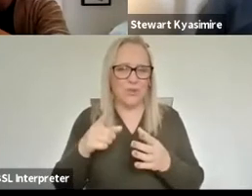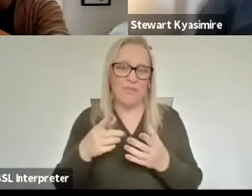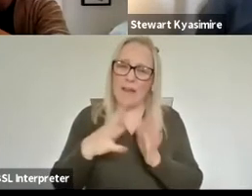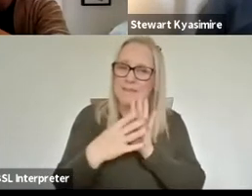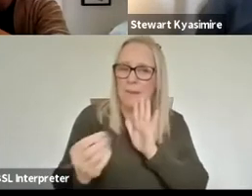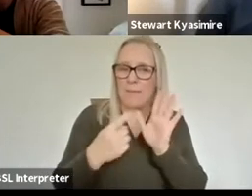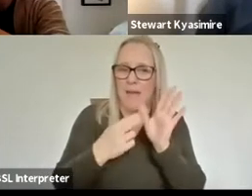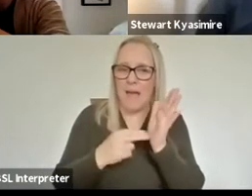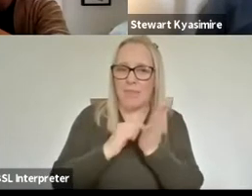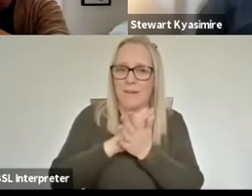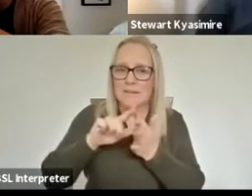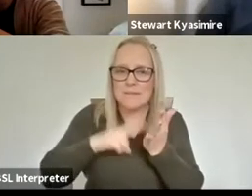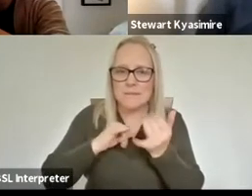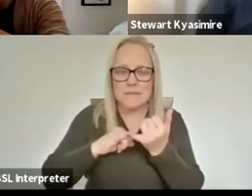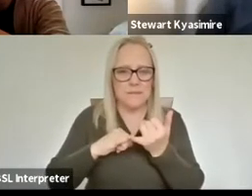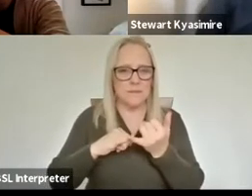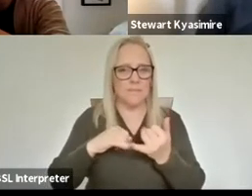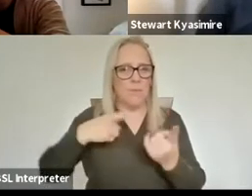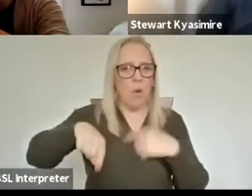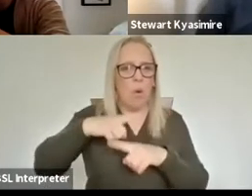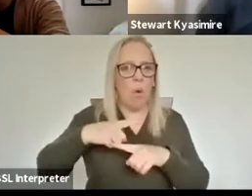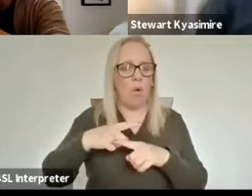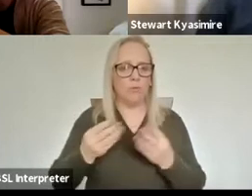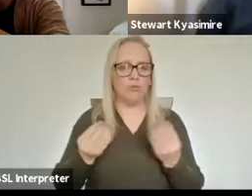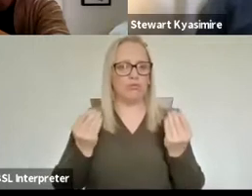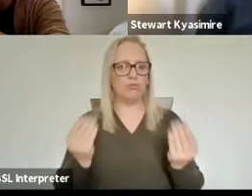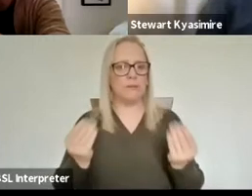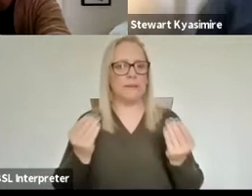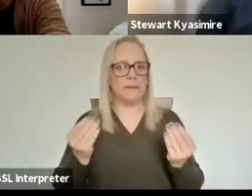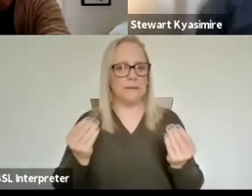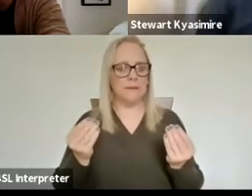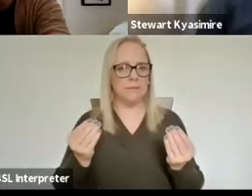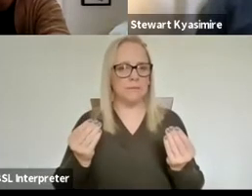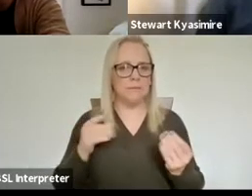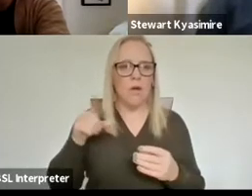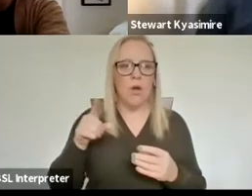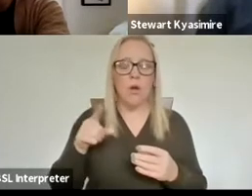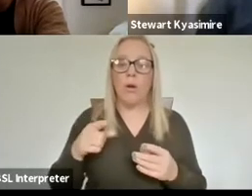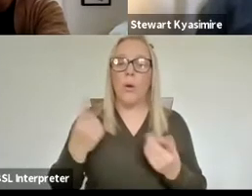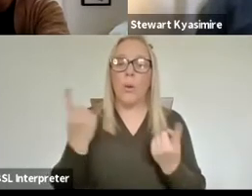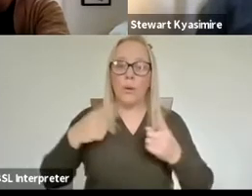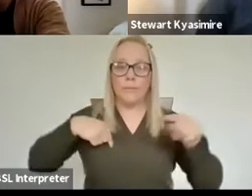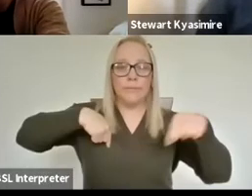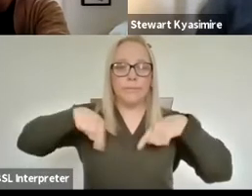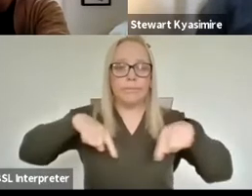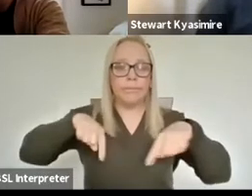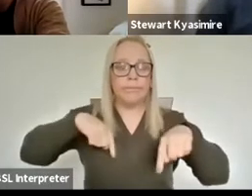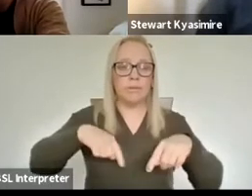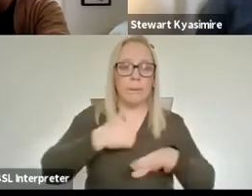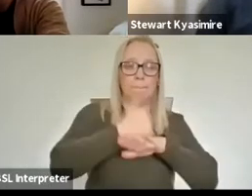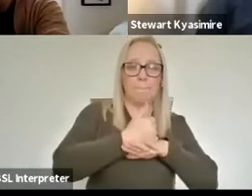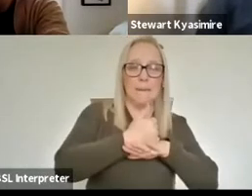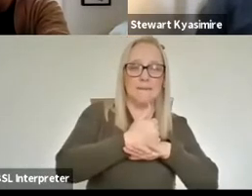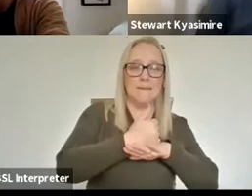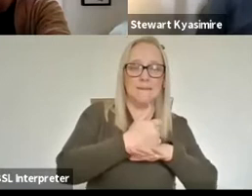all the performers were Greek uh the choreographers are based in Brussels I myself live in Vienna and there were other people